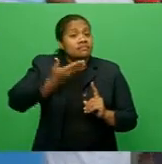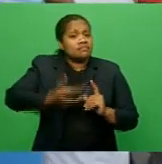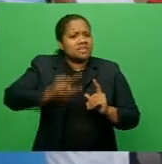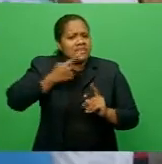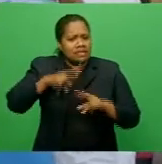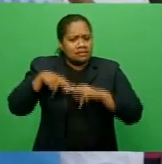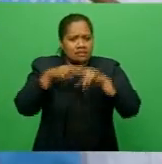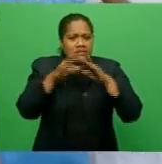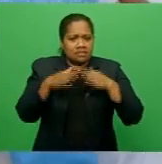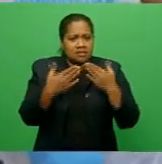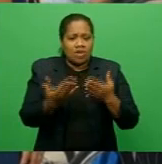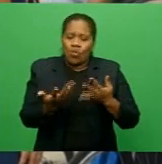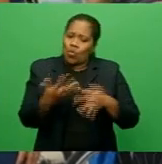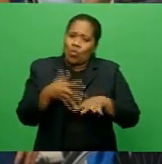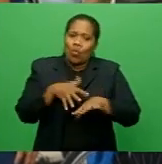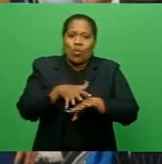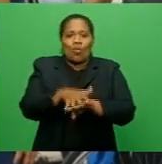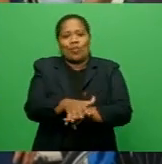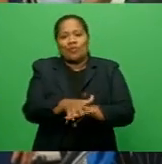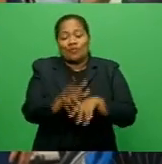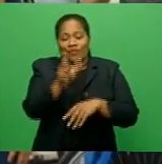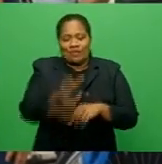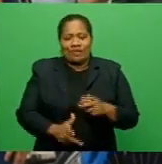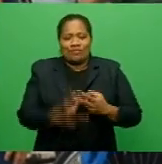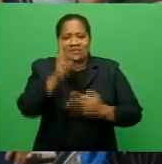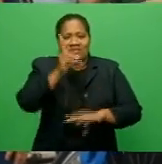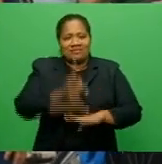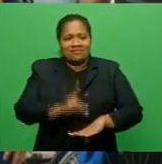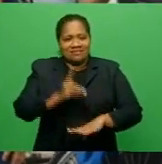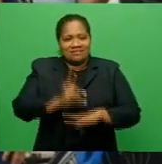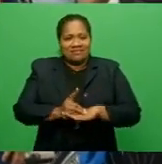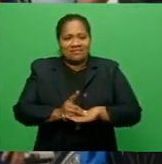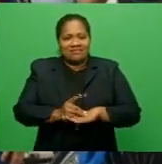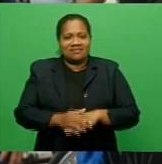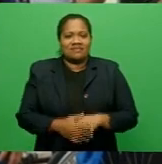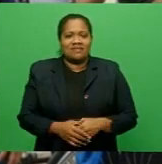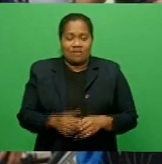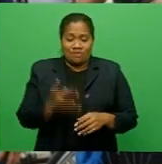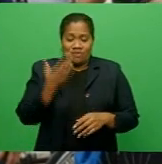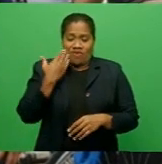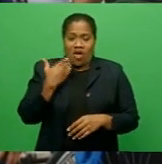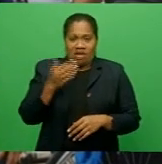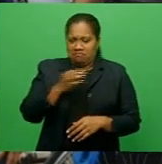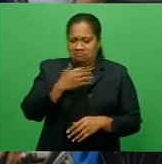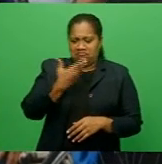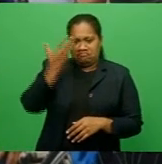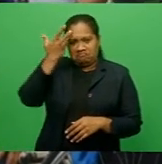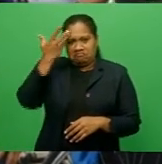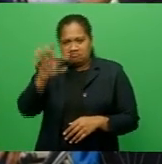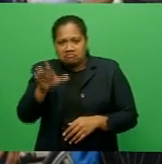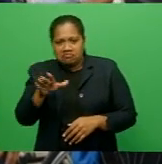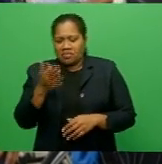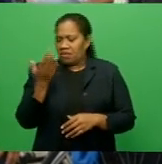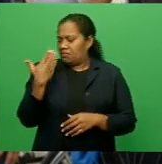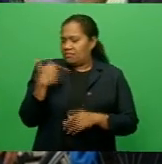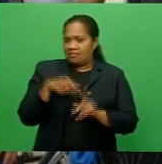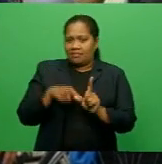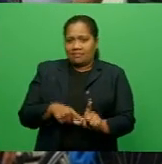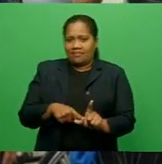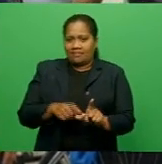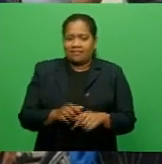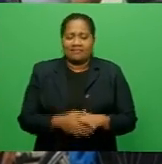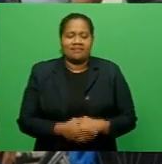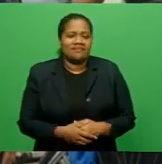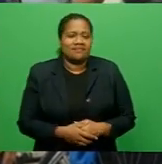now has been inclusive when persons with disabilities were relatively unnoticed in previous years. When I